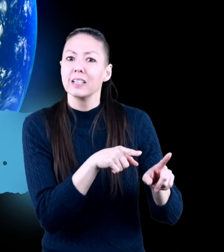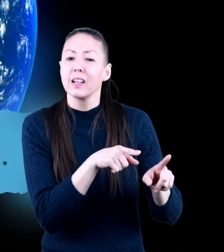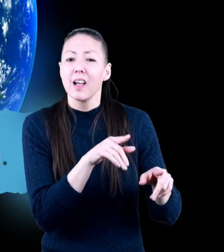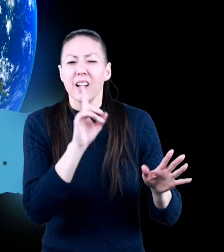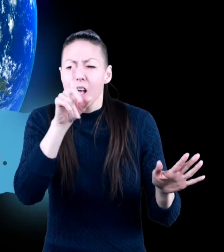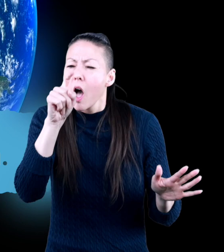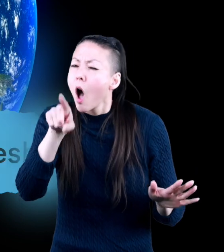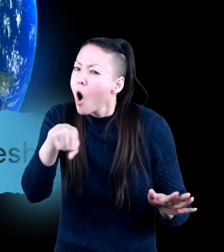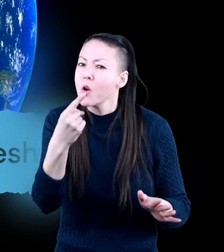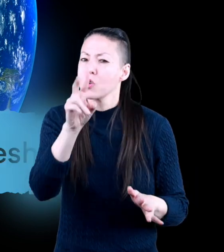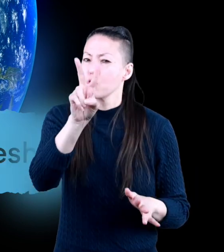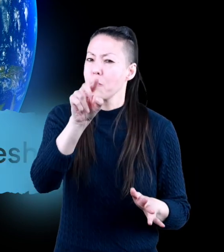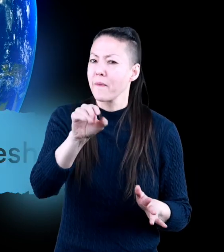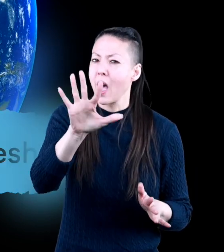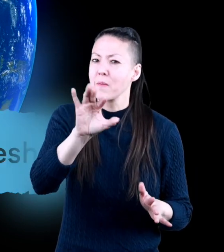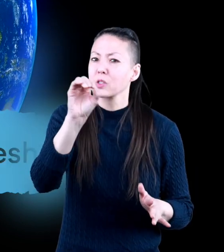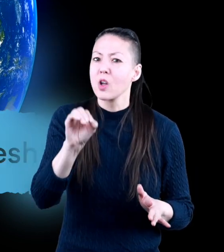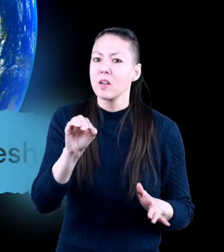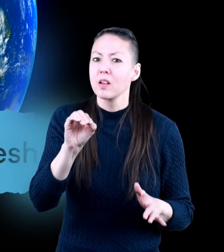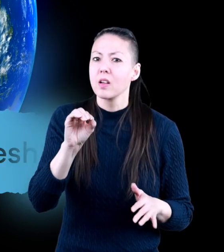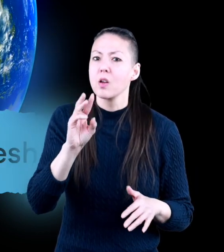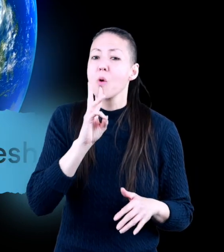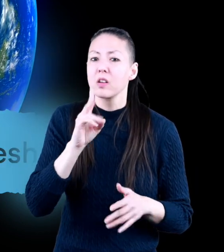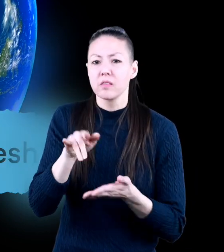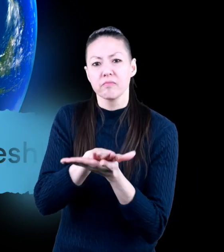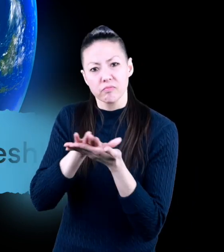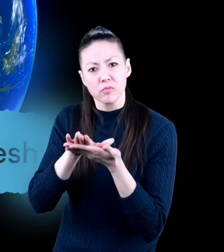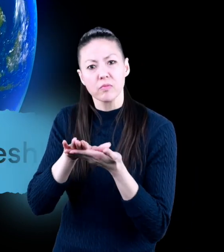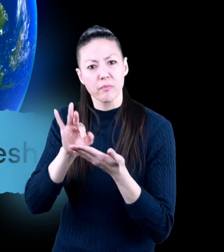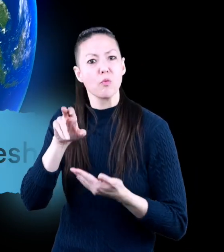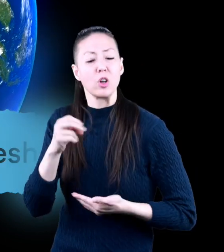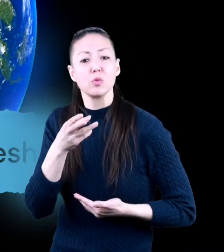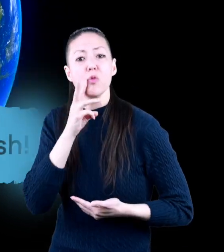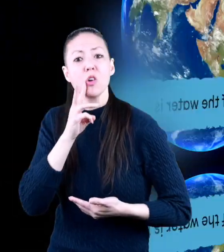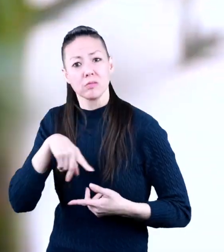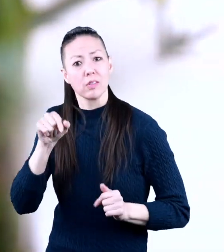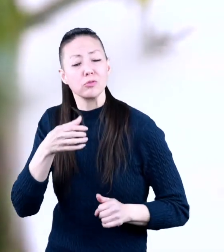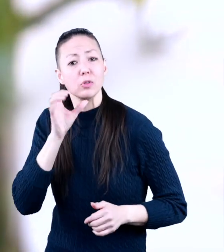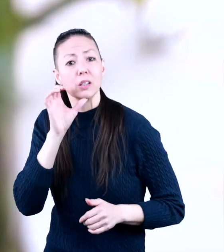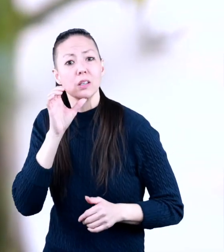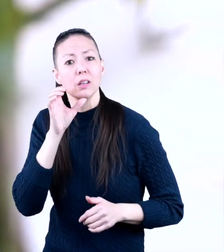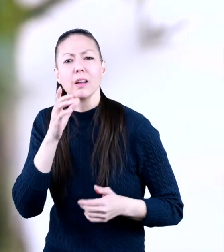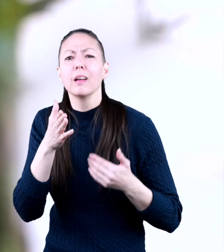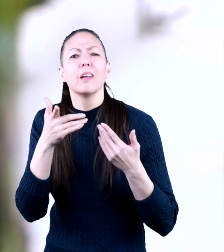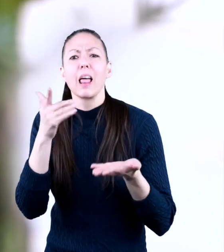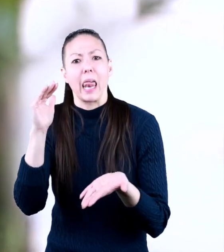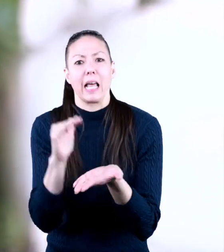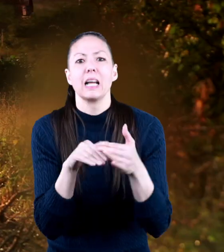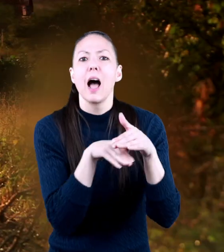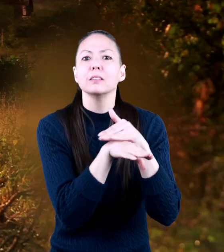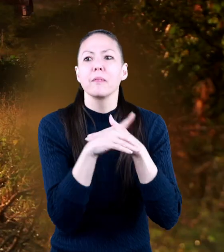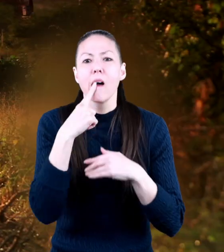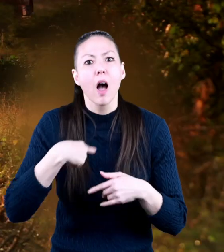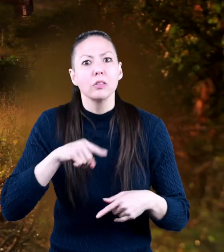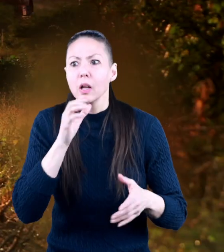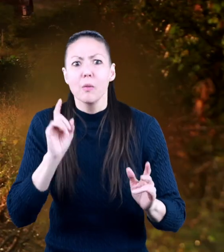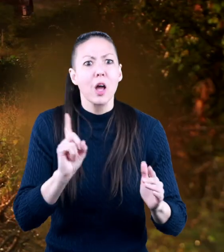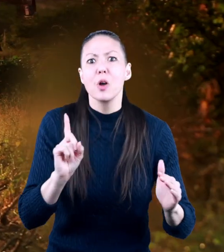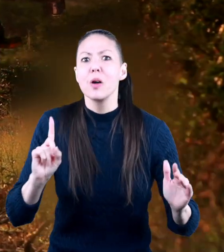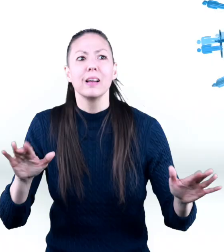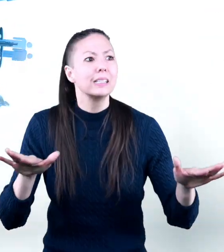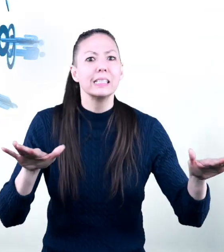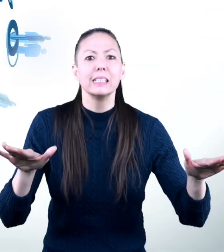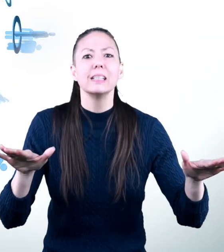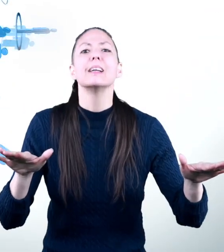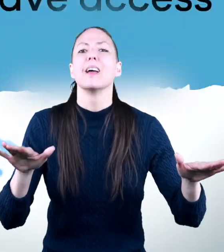ocean only 2.5% of the water is fresh and even less is accessible for us to